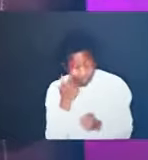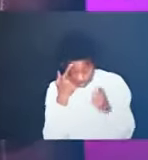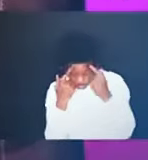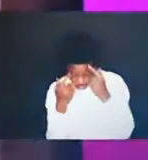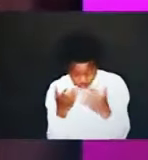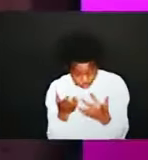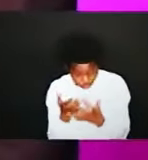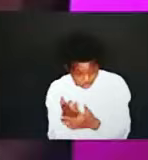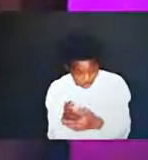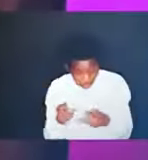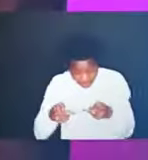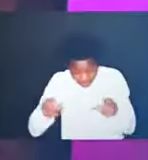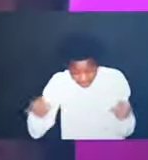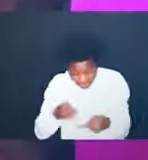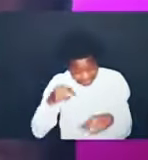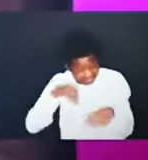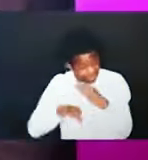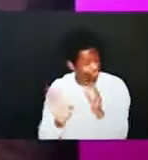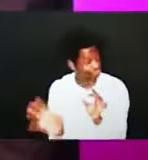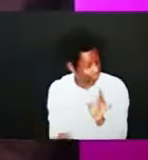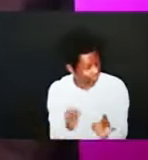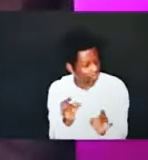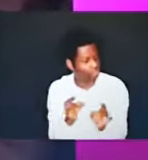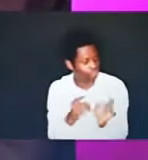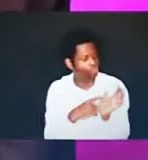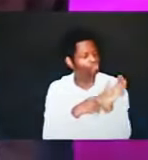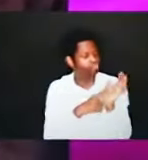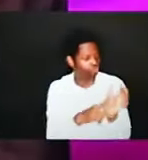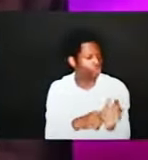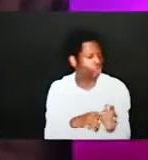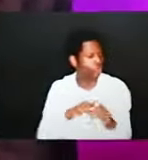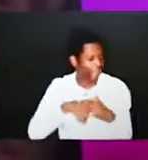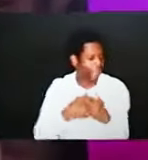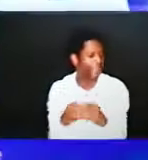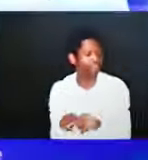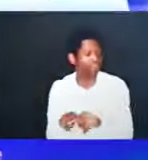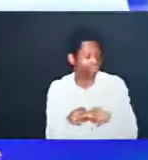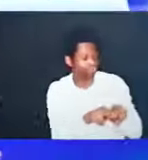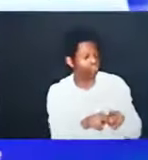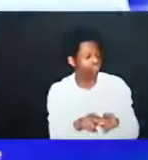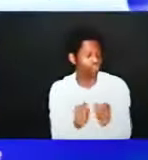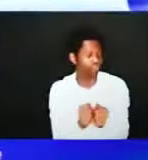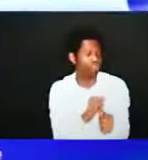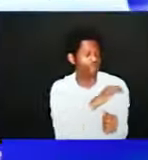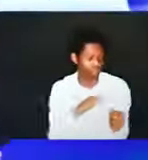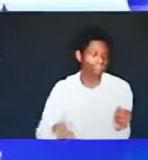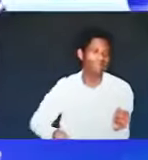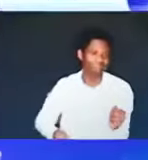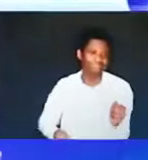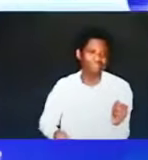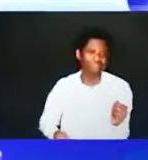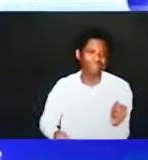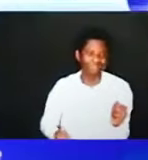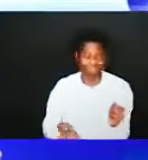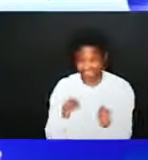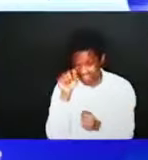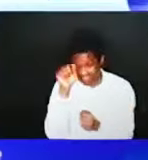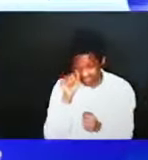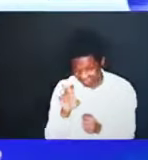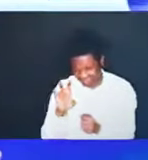and i like the verse seven so